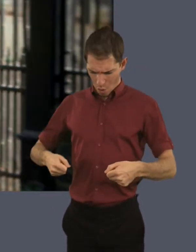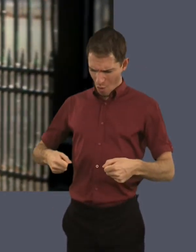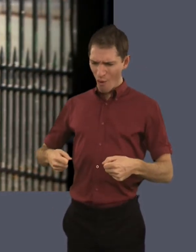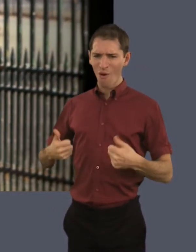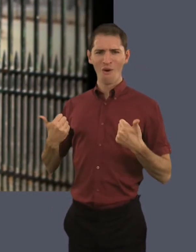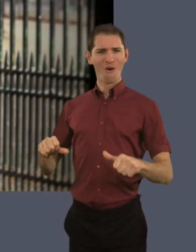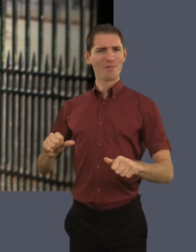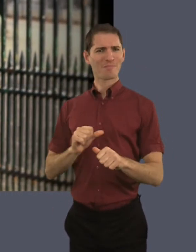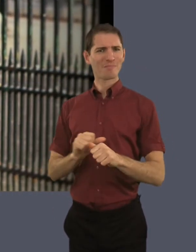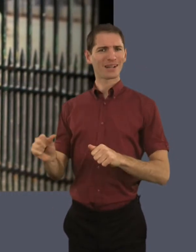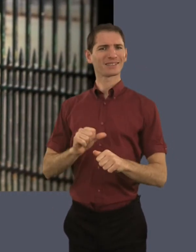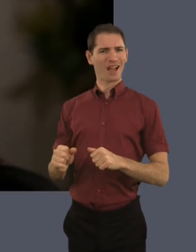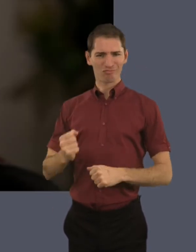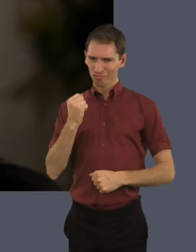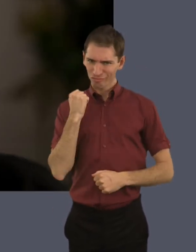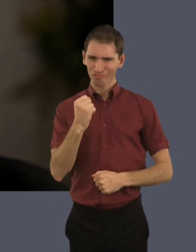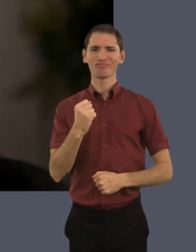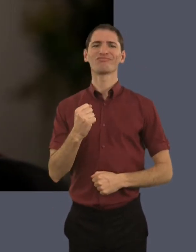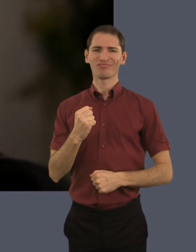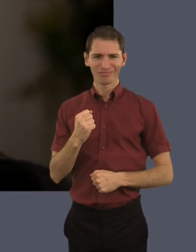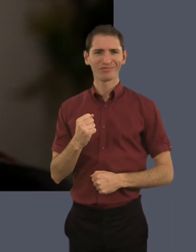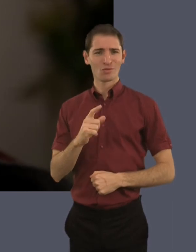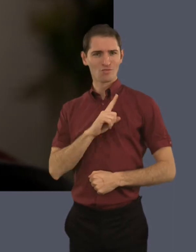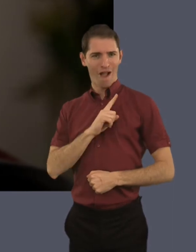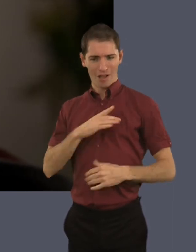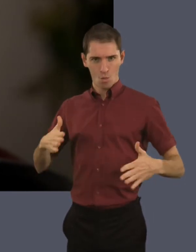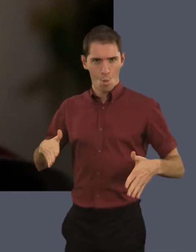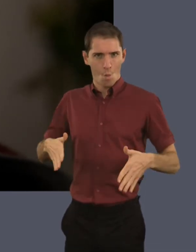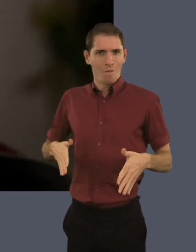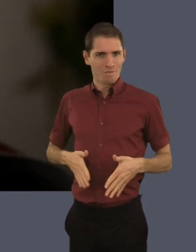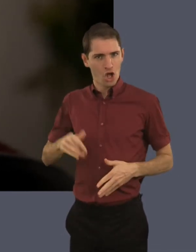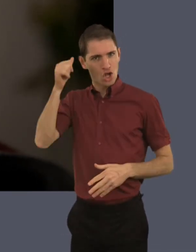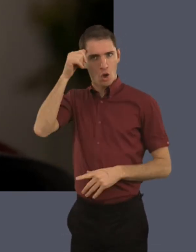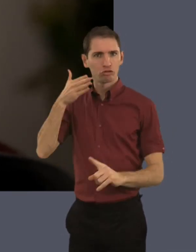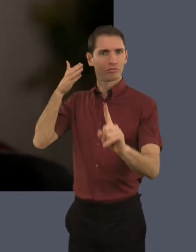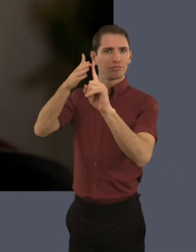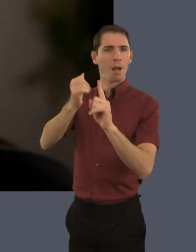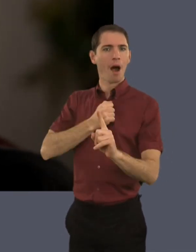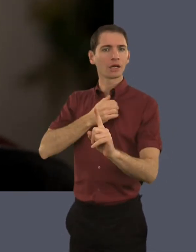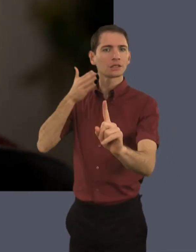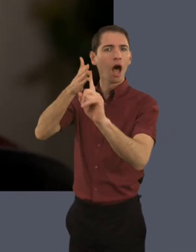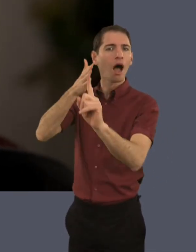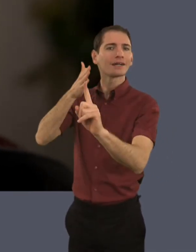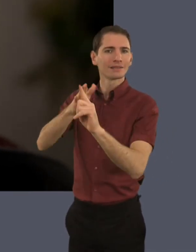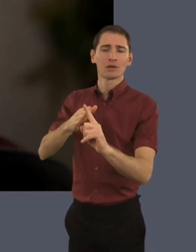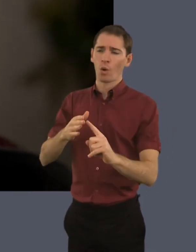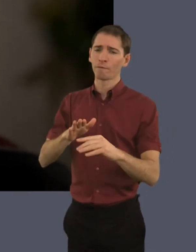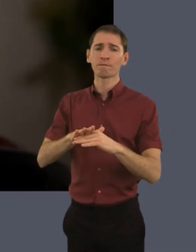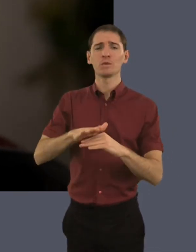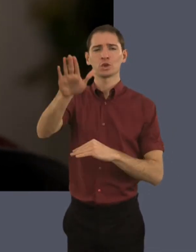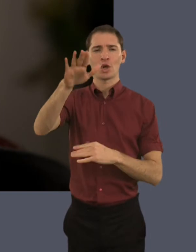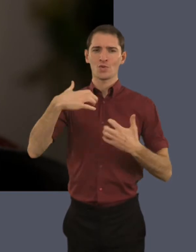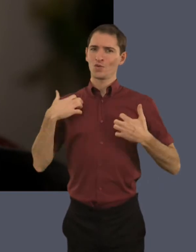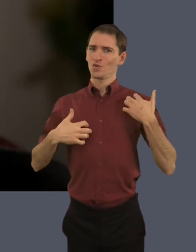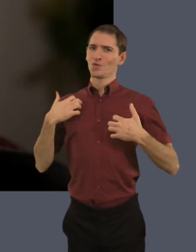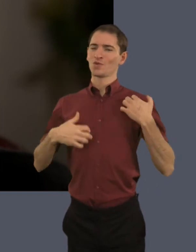in my wardrobe. And when I put those jeans on, I know, girl, you have arrived. So, you